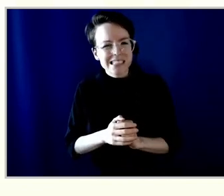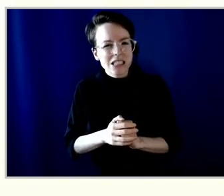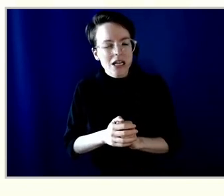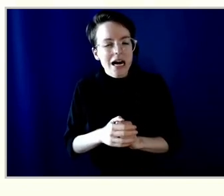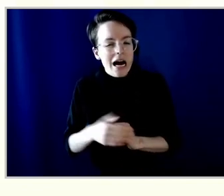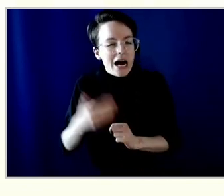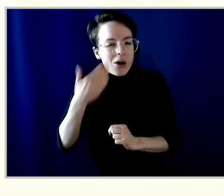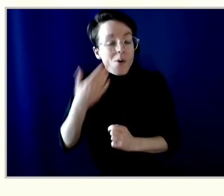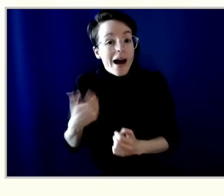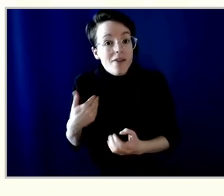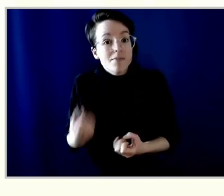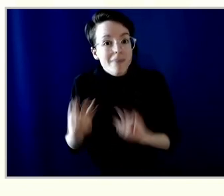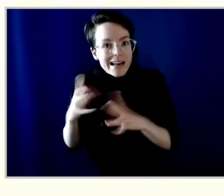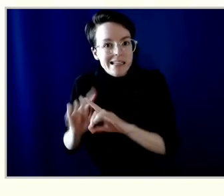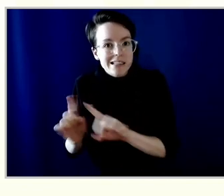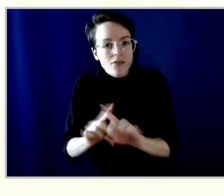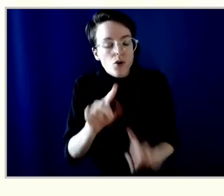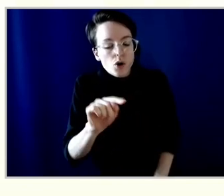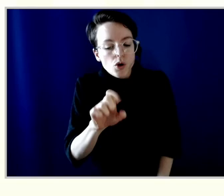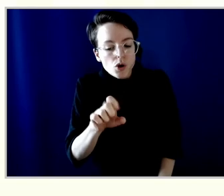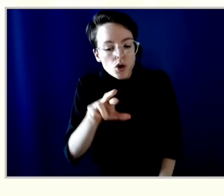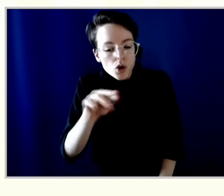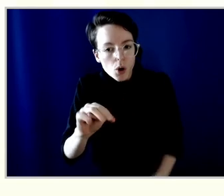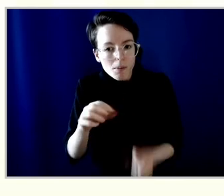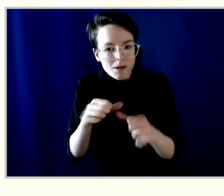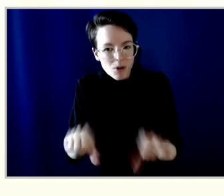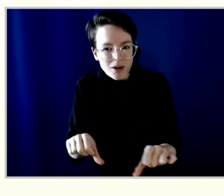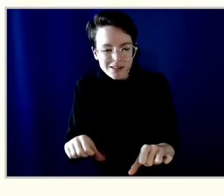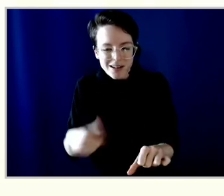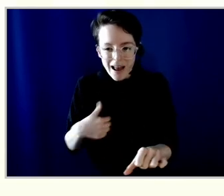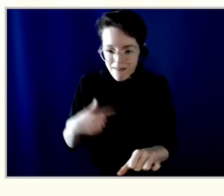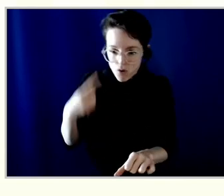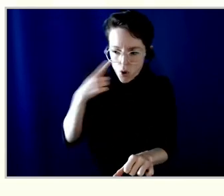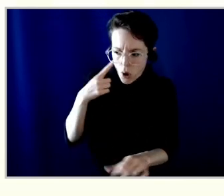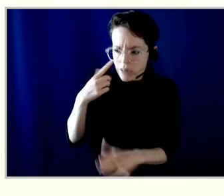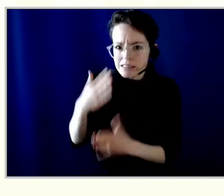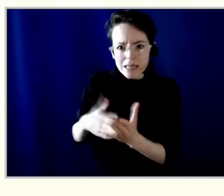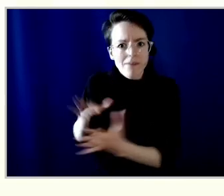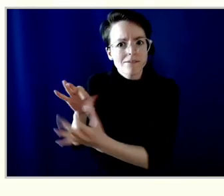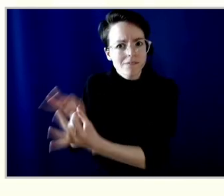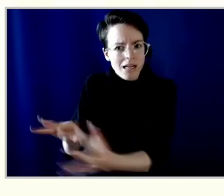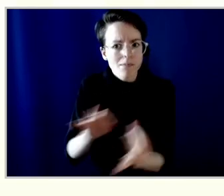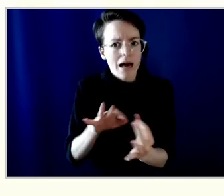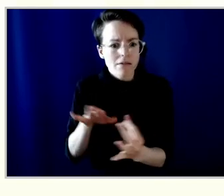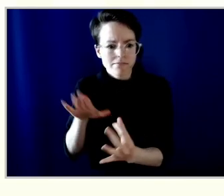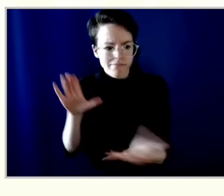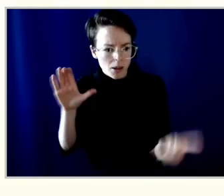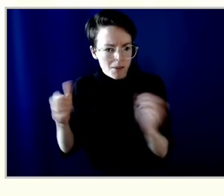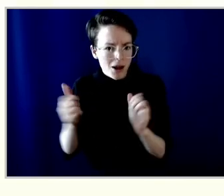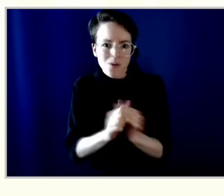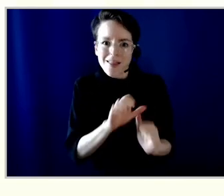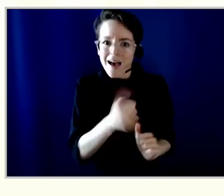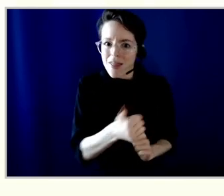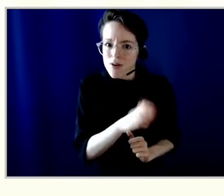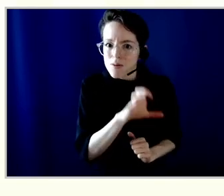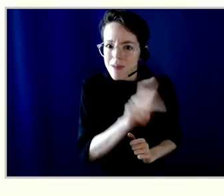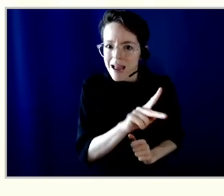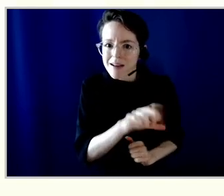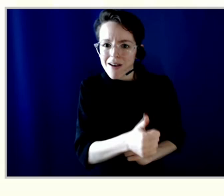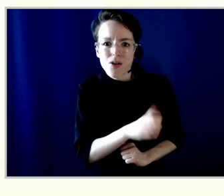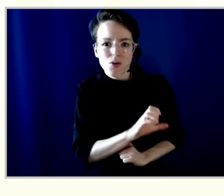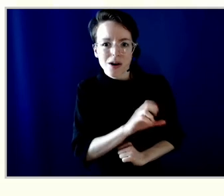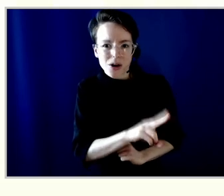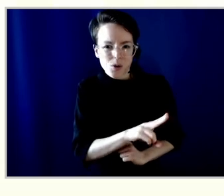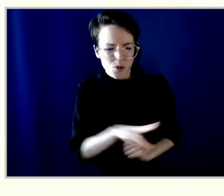heard that at times some of our members feel that the rates are lower in comparison, but there are many comparators. And we're constantly doing our